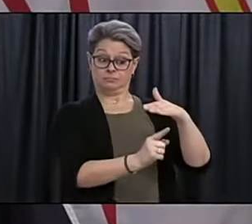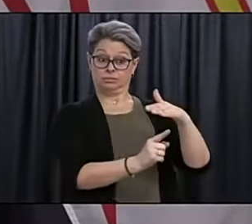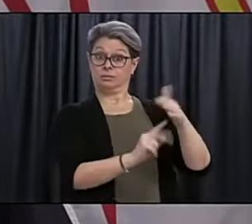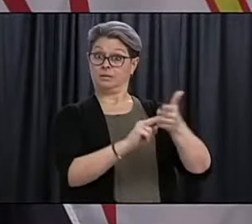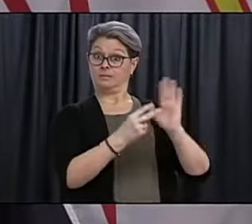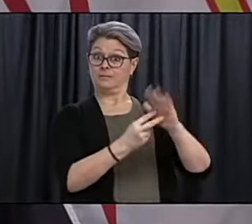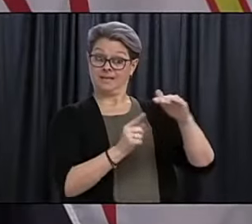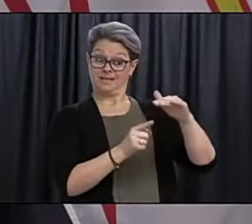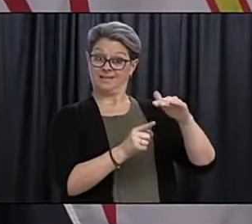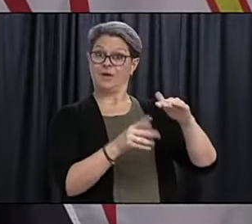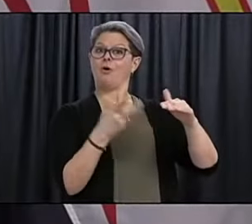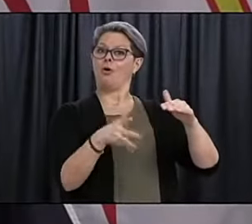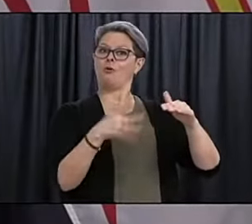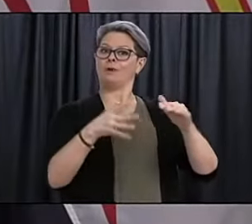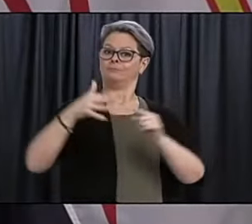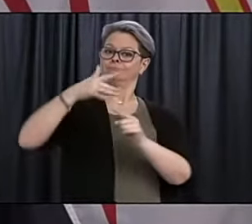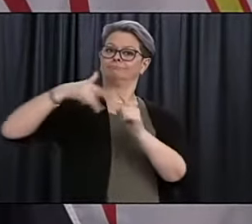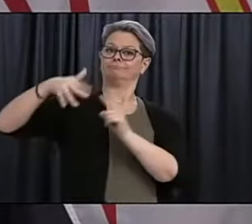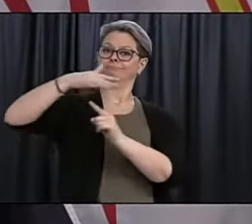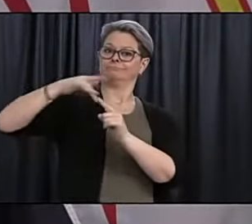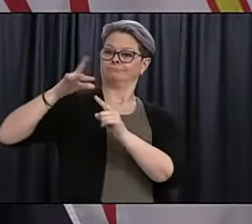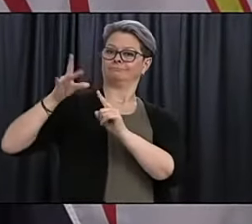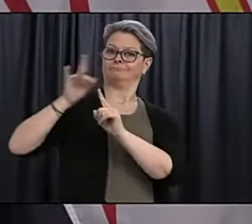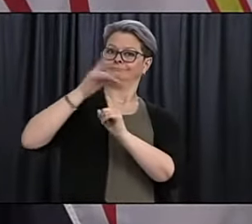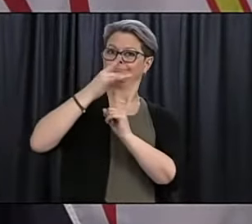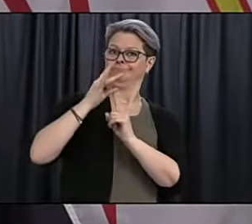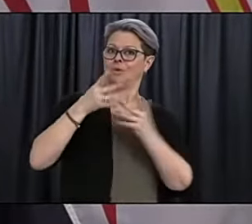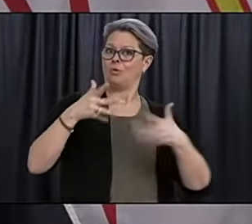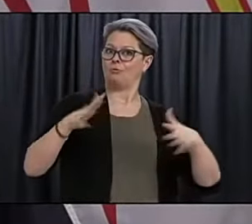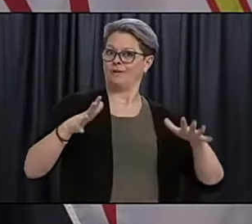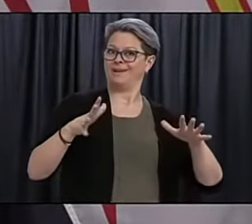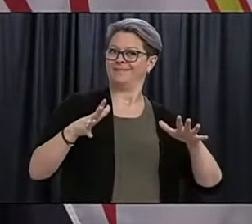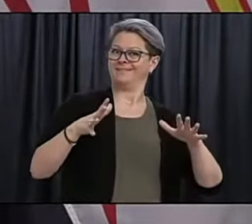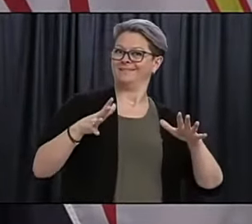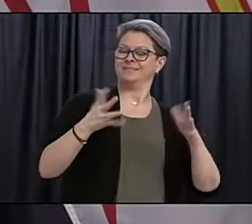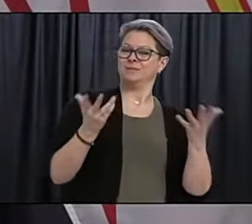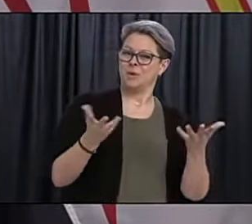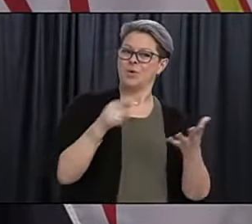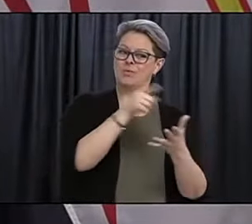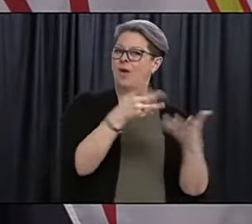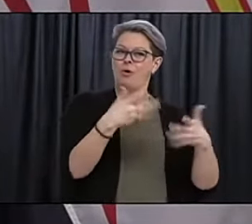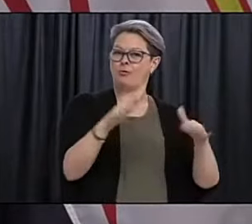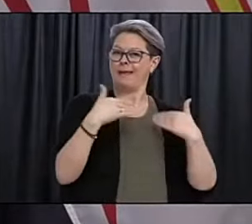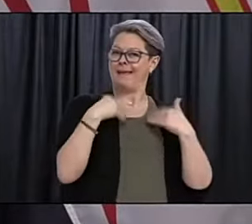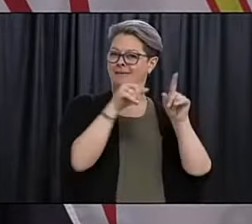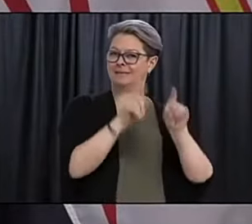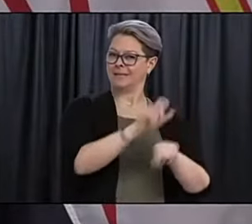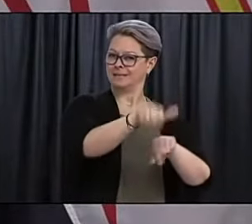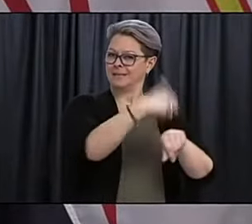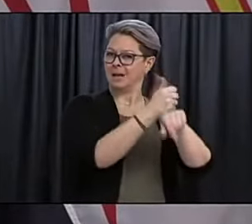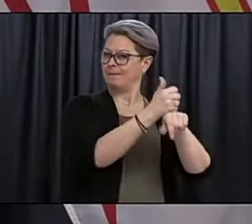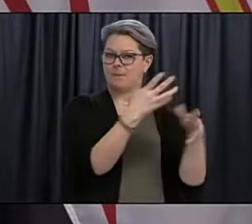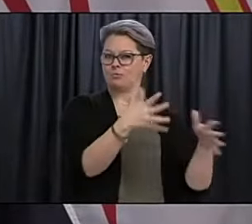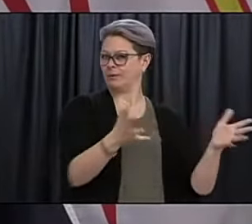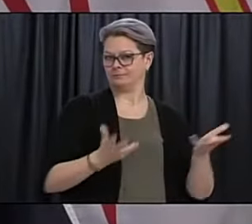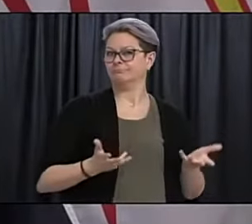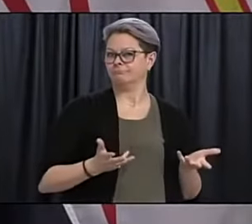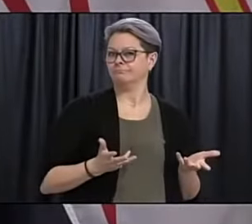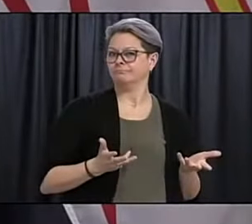contact of a case, first of all, they would have had testing arranged for them, so I don't think that would be necessary.